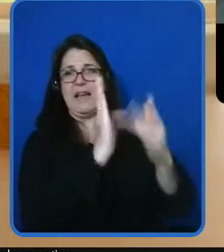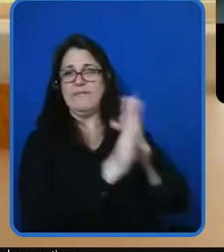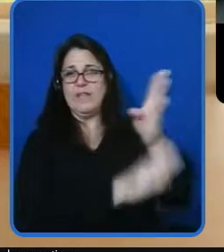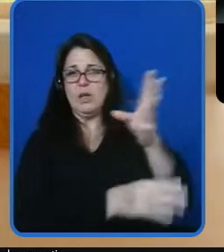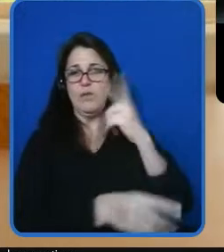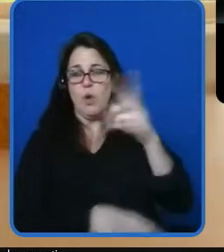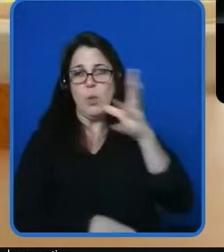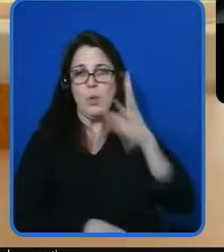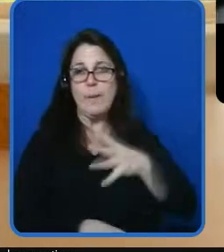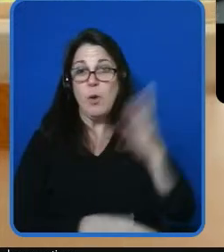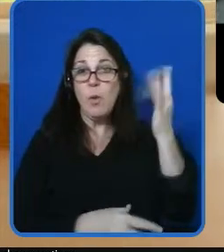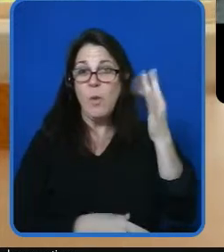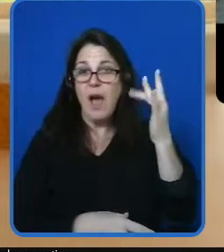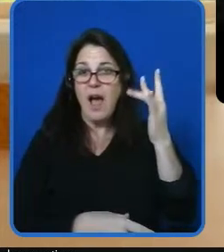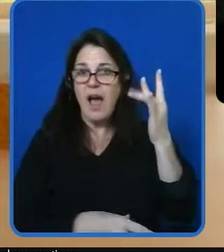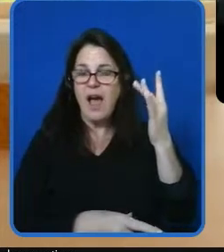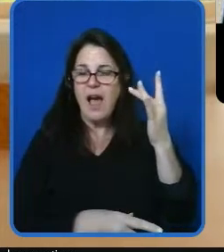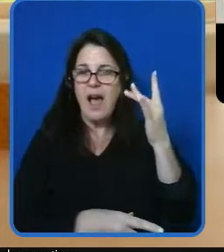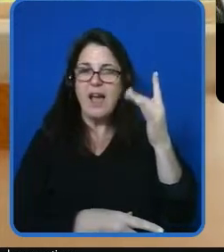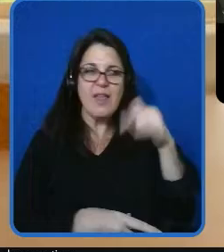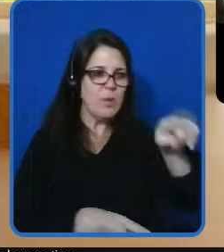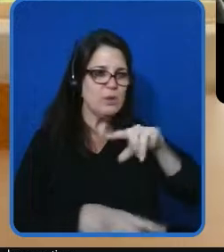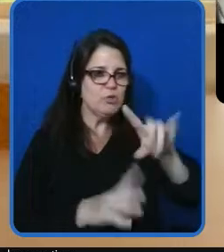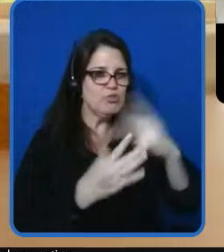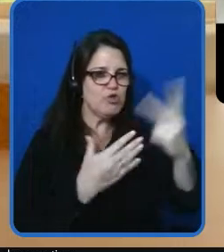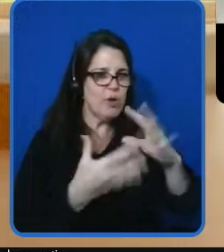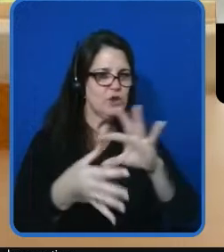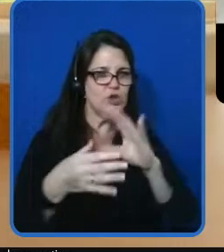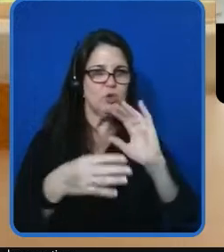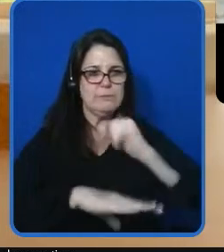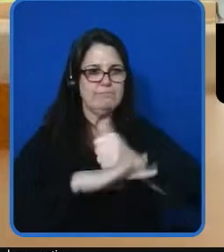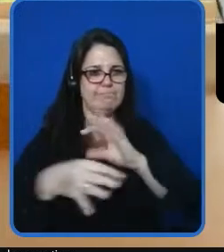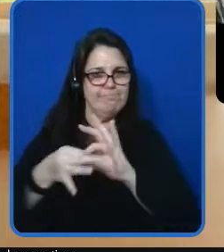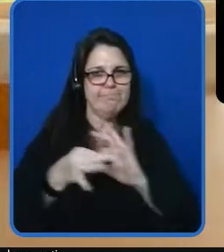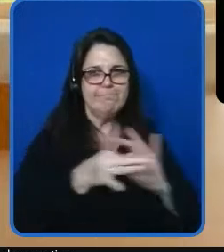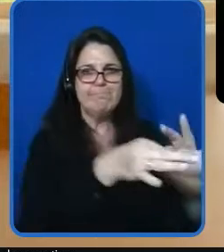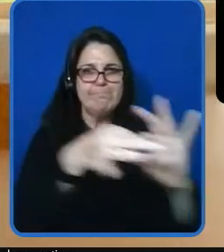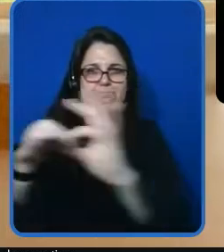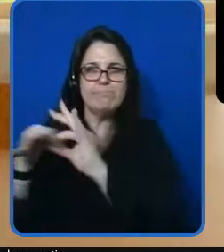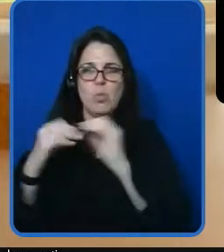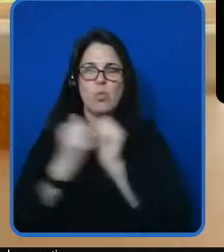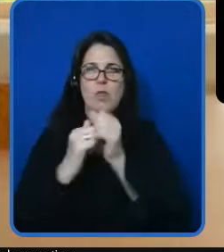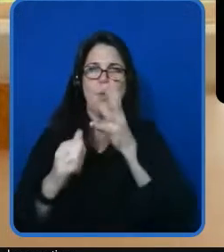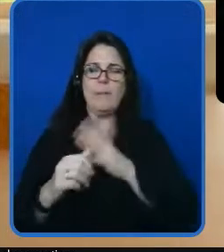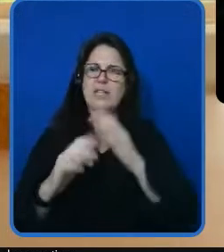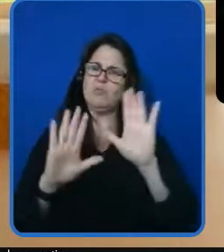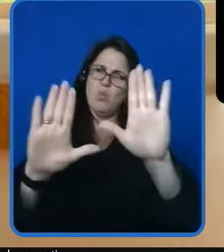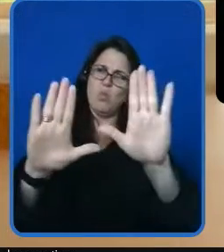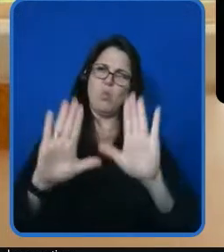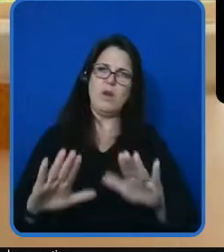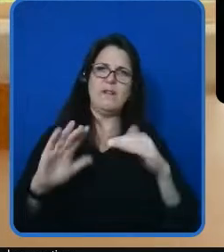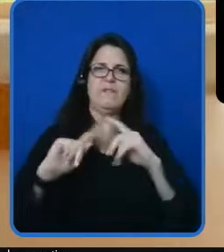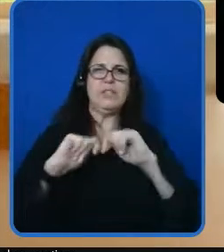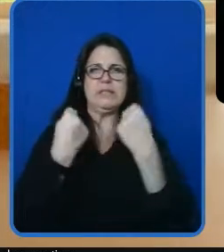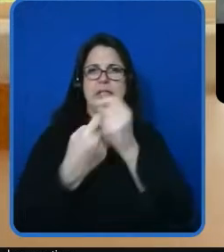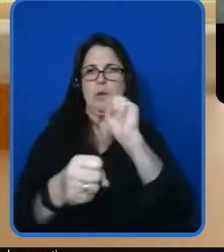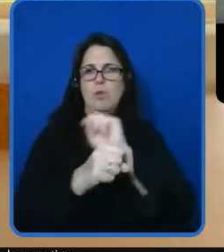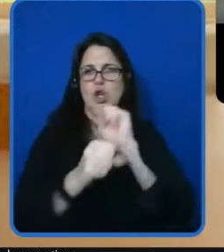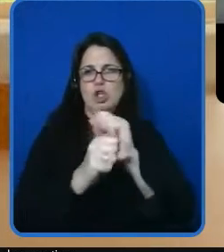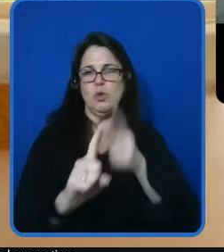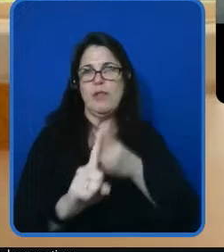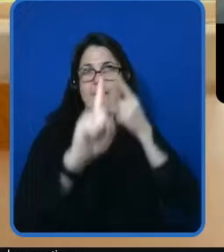programs that do form camaraderie between women it's really great to have that kind of teamwork so that they can pursue those